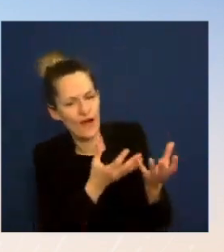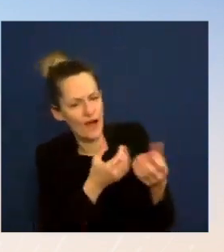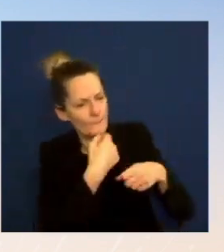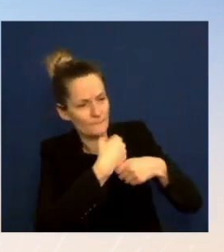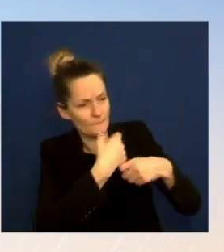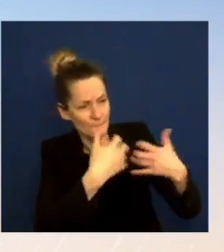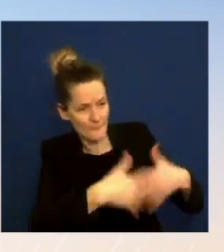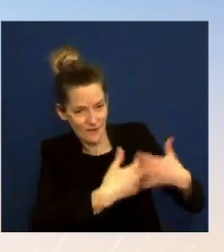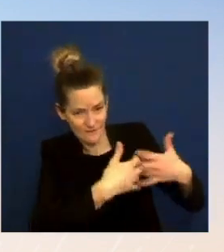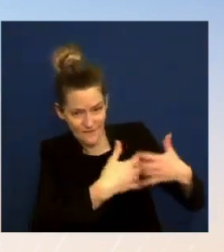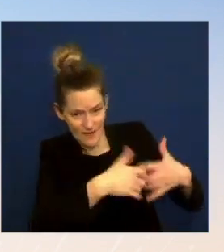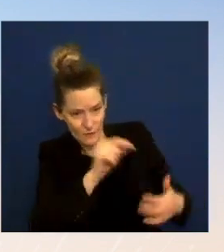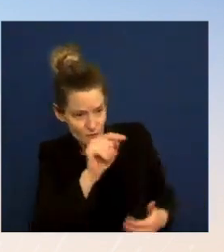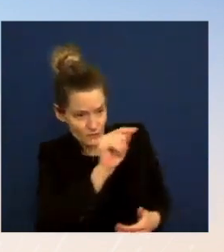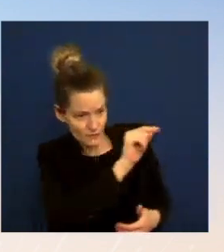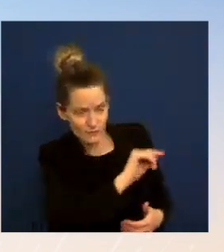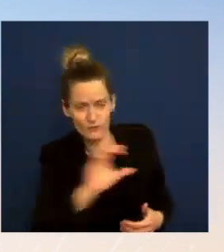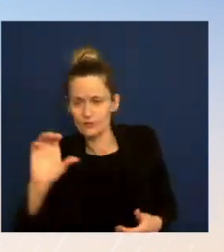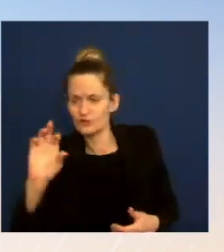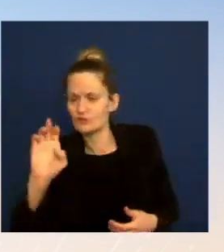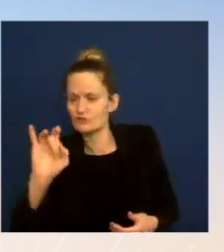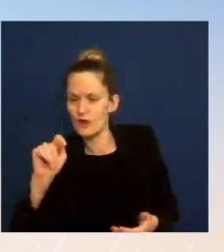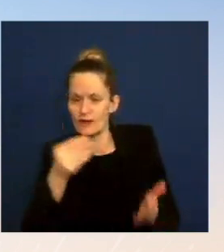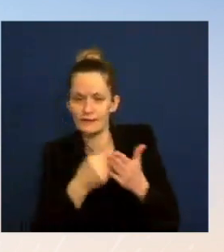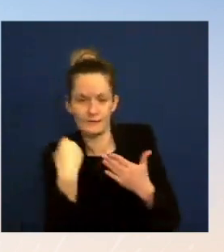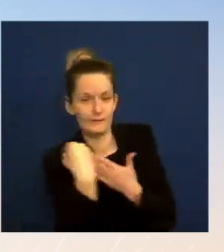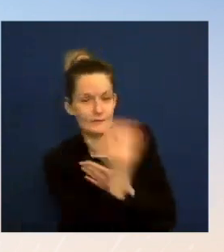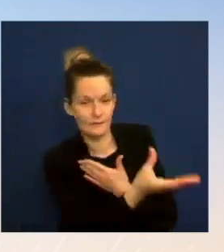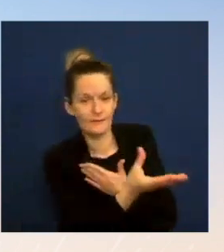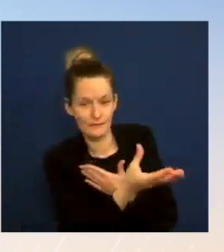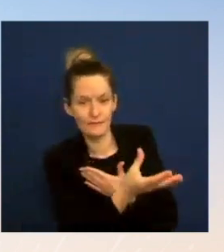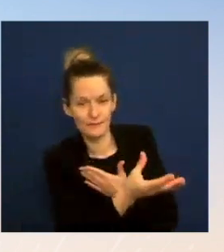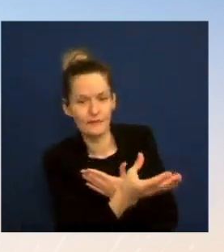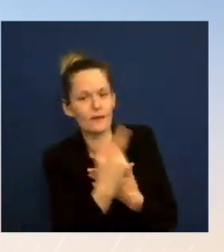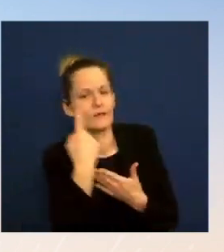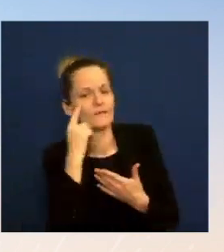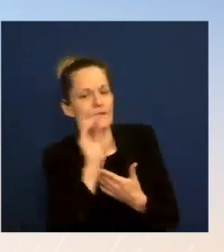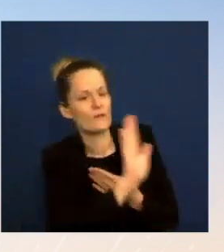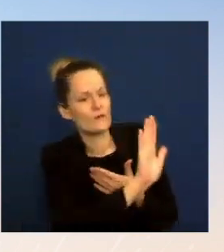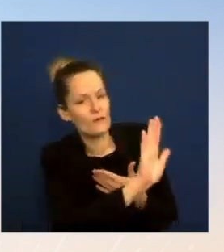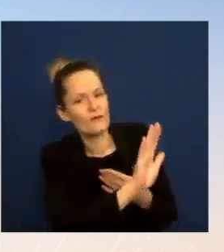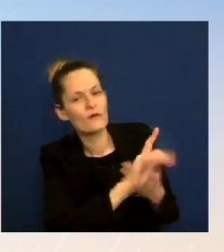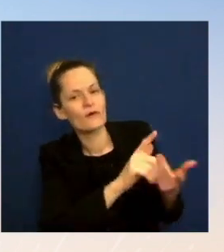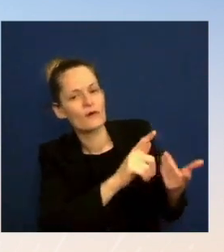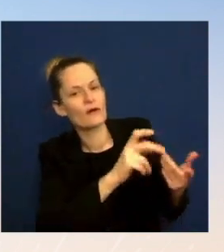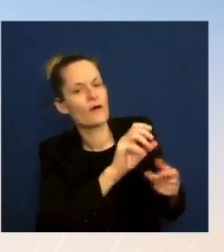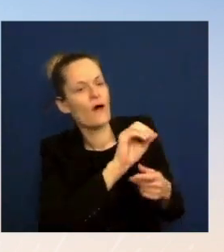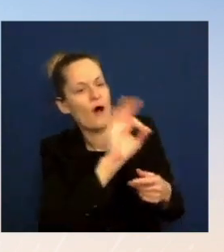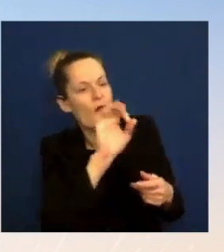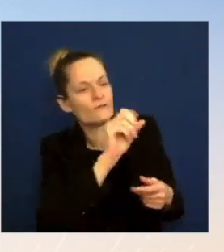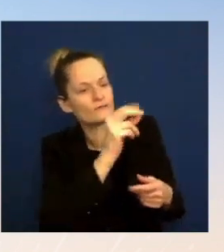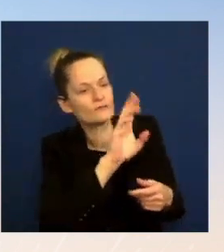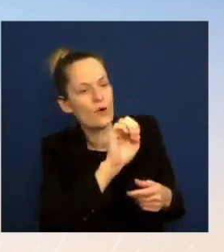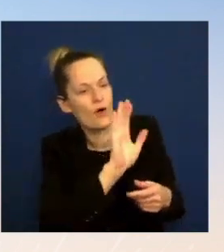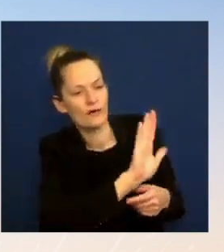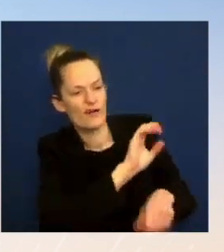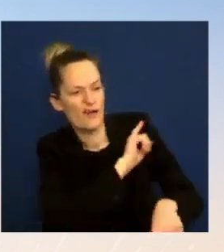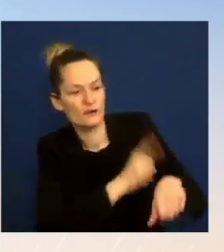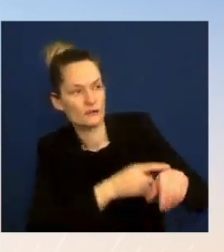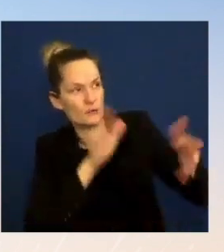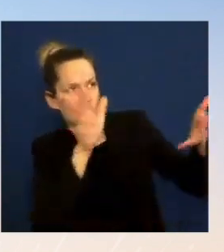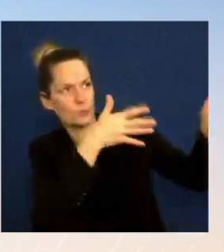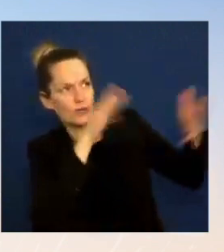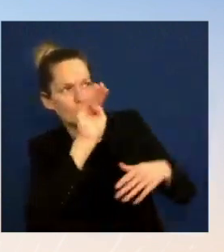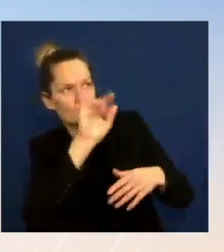offshore, and onshore winds, with some of those credits targeted to auto and energy communities, expanding access to rooftop solar and home electrification to